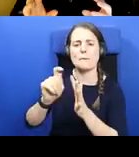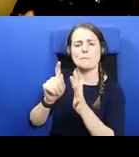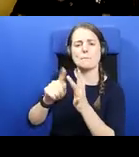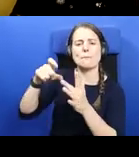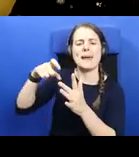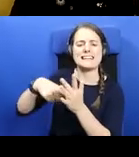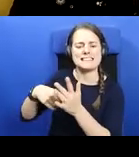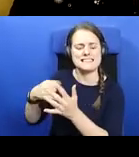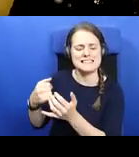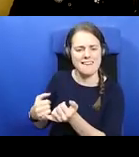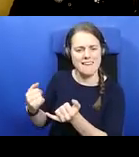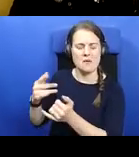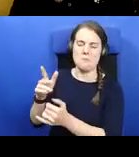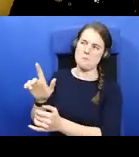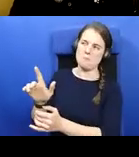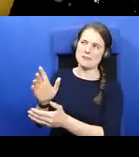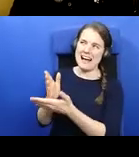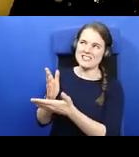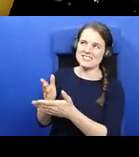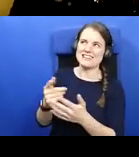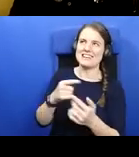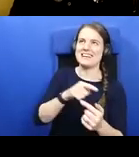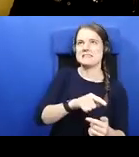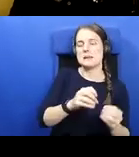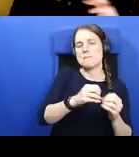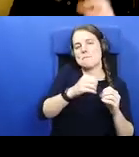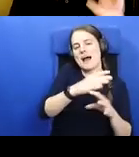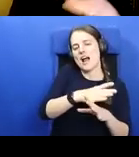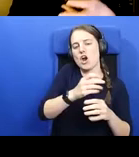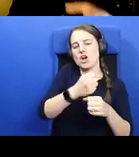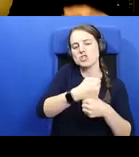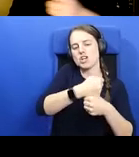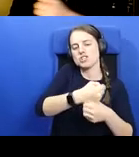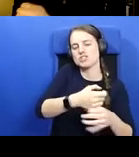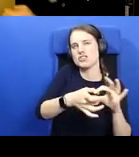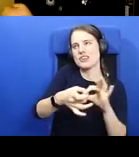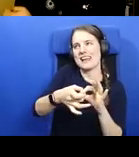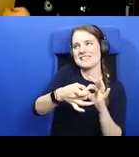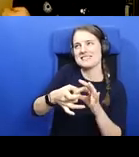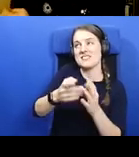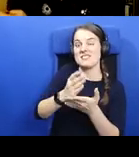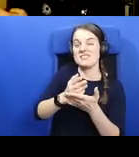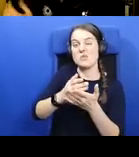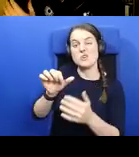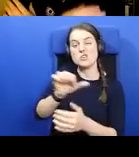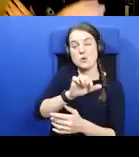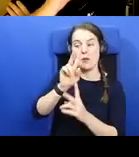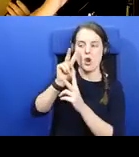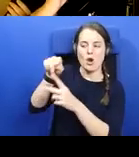Bangor connected I should say, churches, it's maybe more likely that we should look at these people.